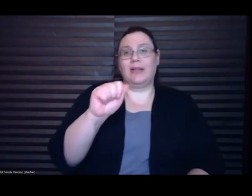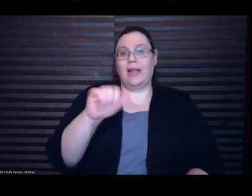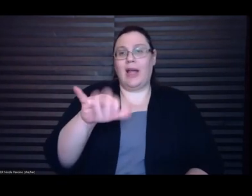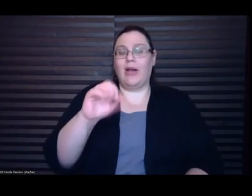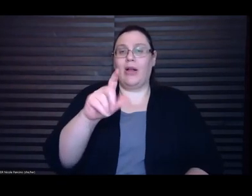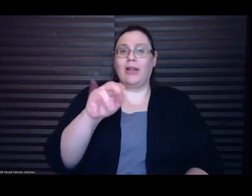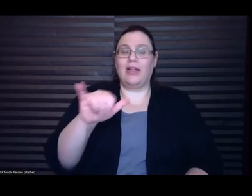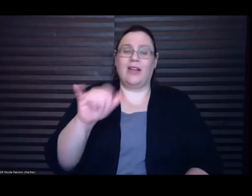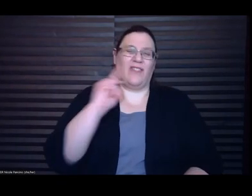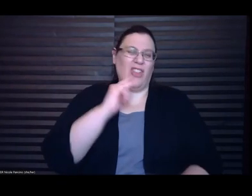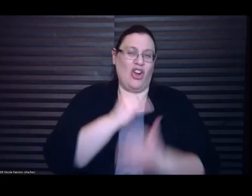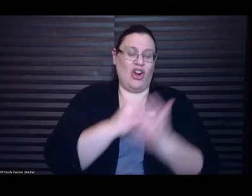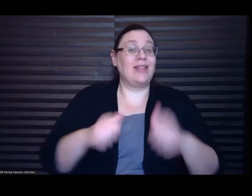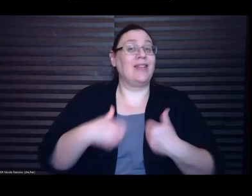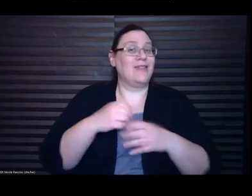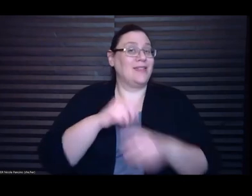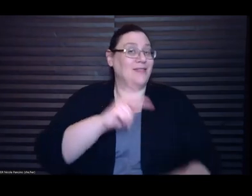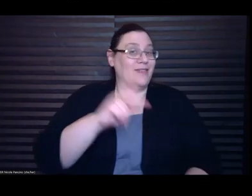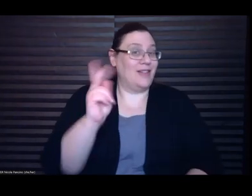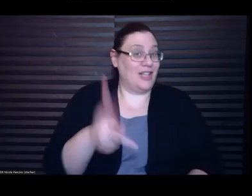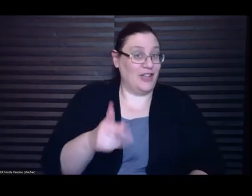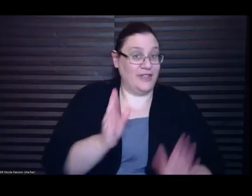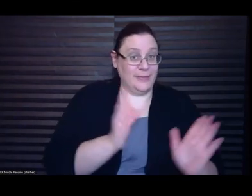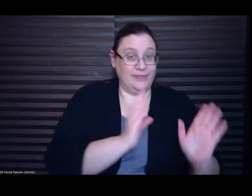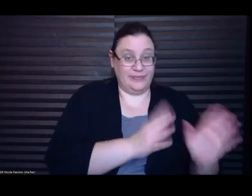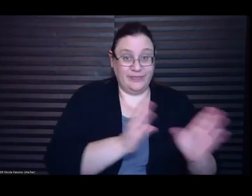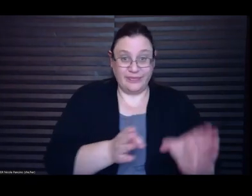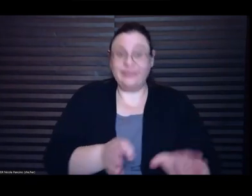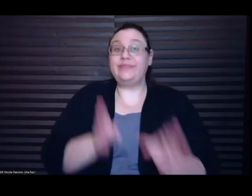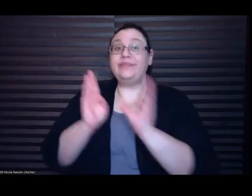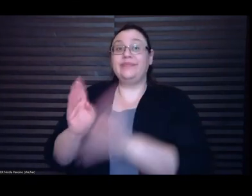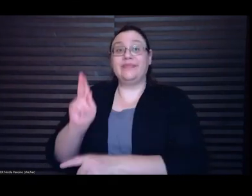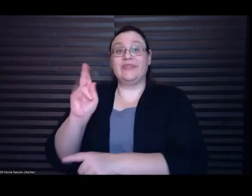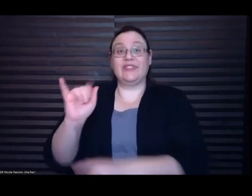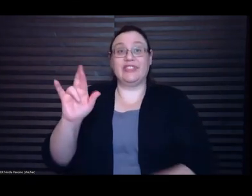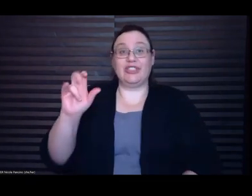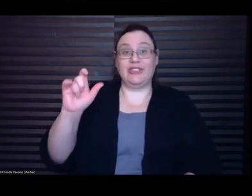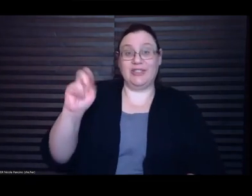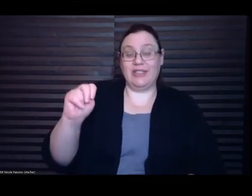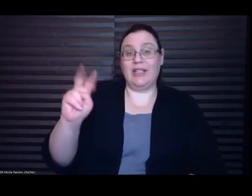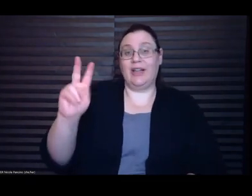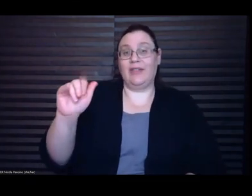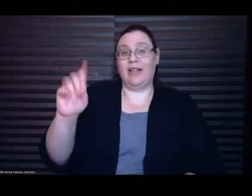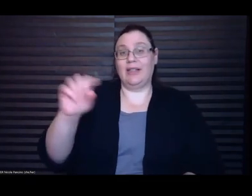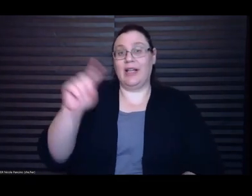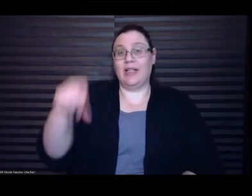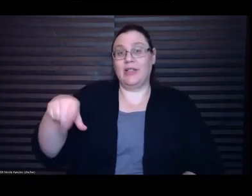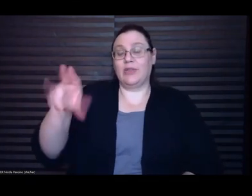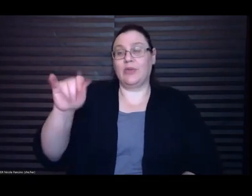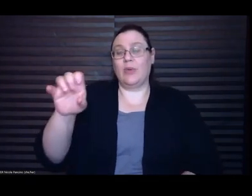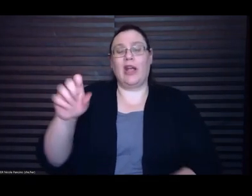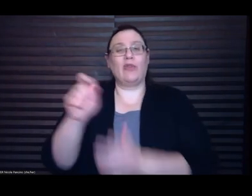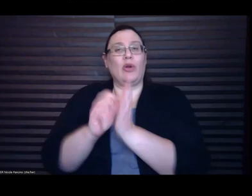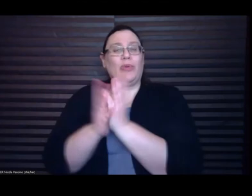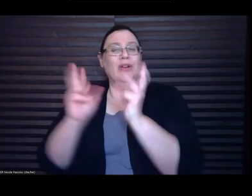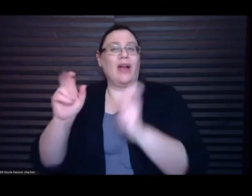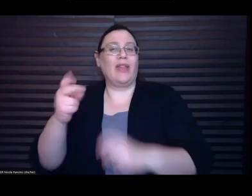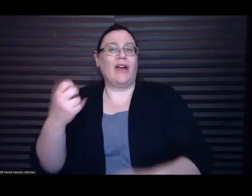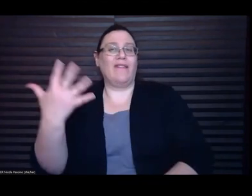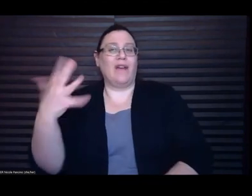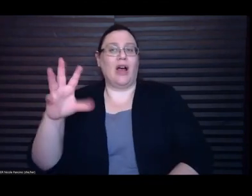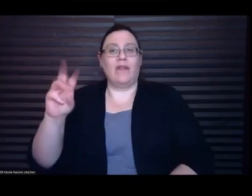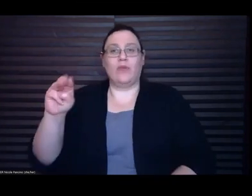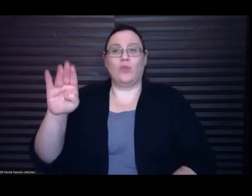Kirsten Valdez-Quade is the author of The Five Wounds, winner of the Center for Fiction's first novel prize. It is